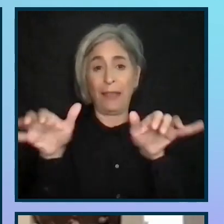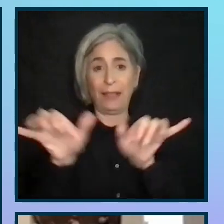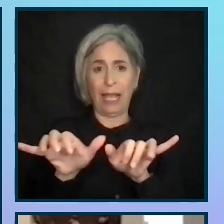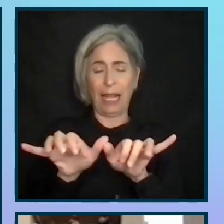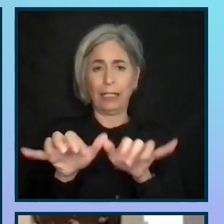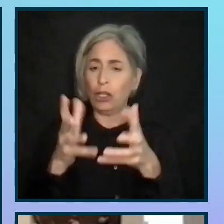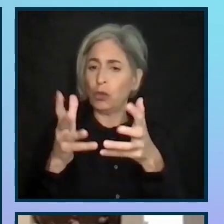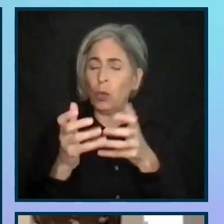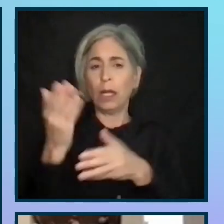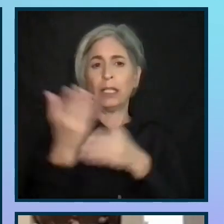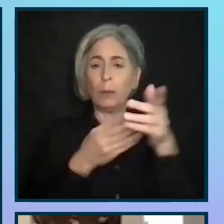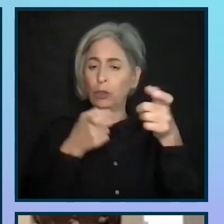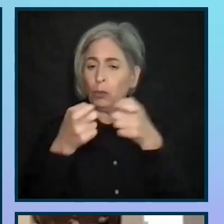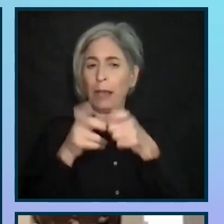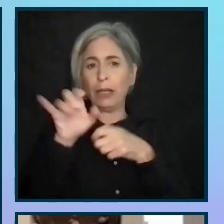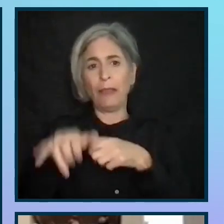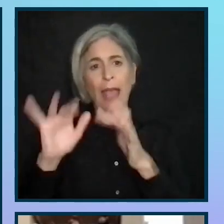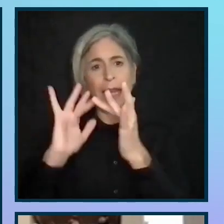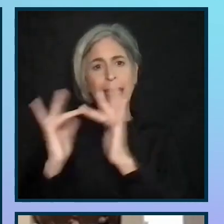someone to be managing it.